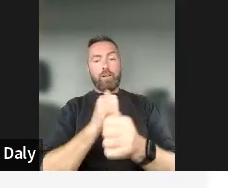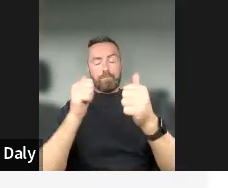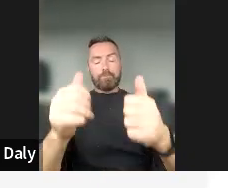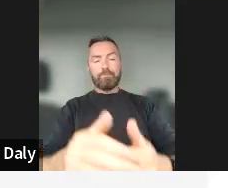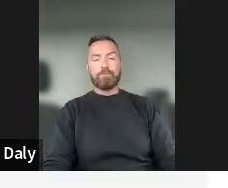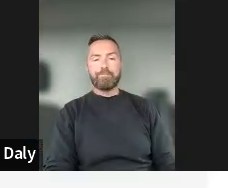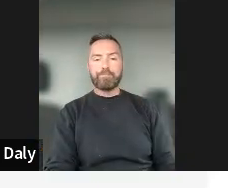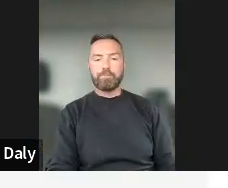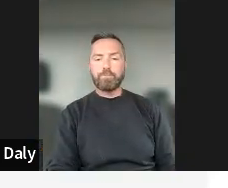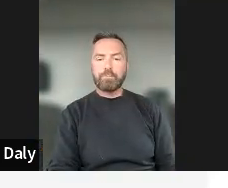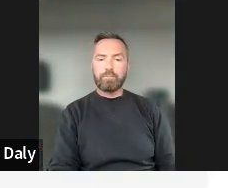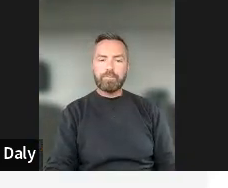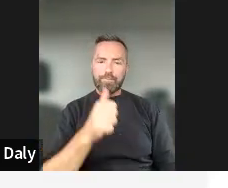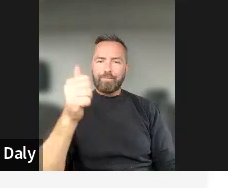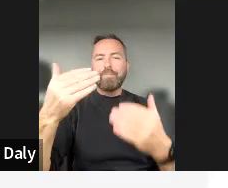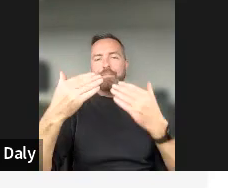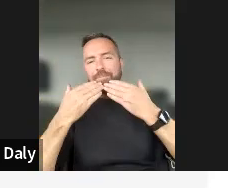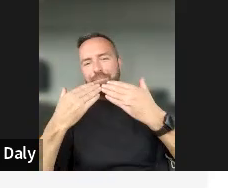Yeah. Thank you.